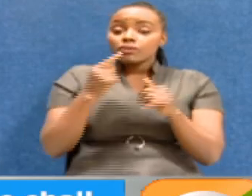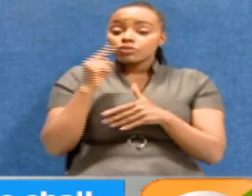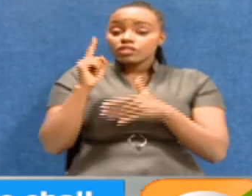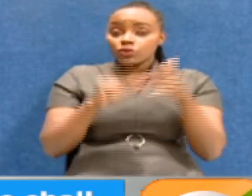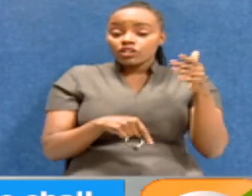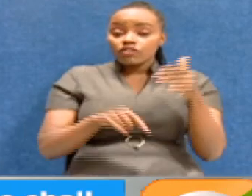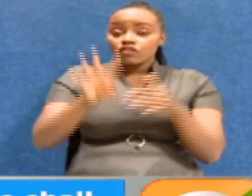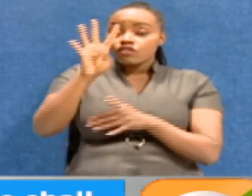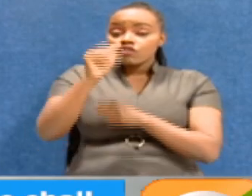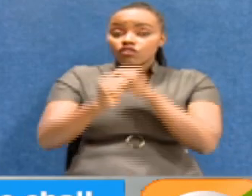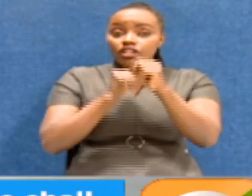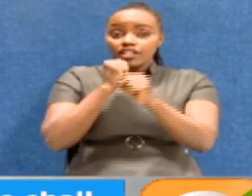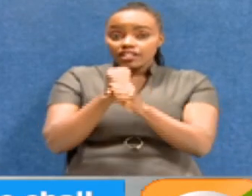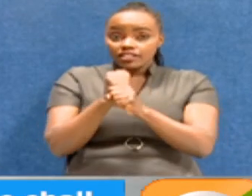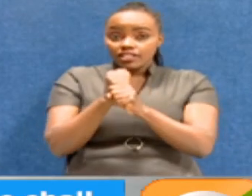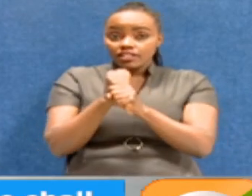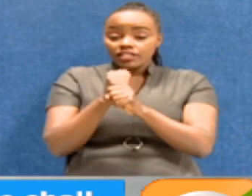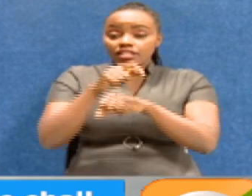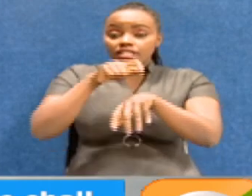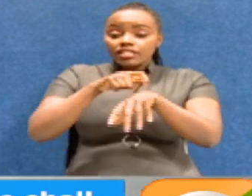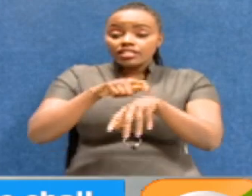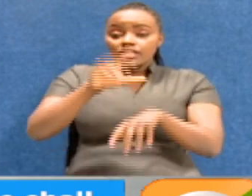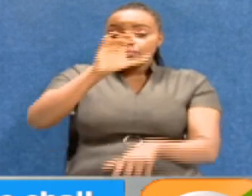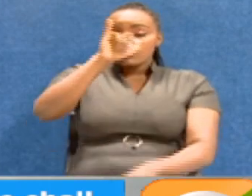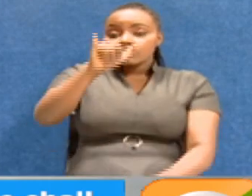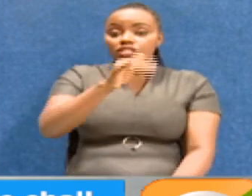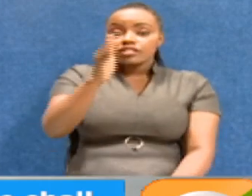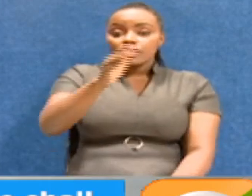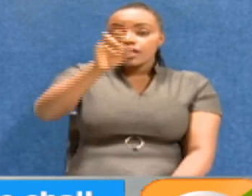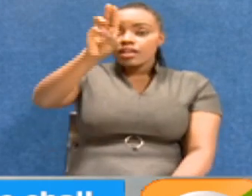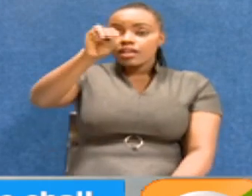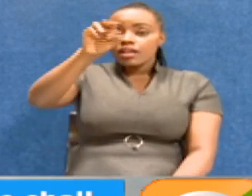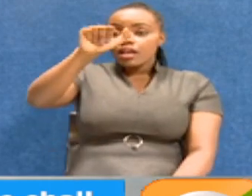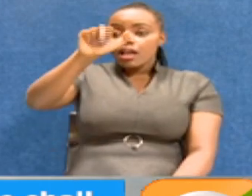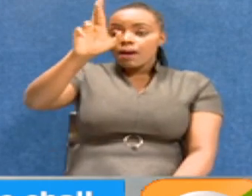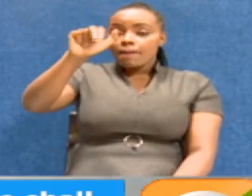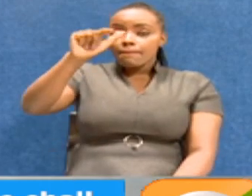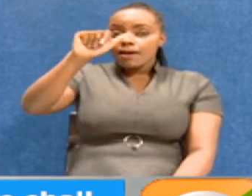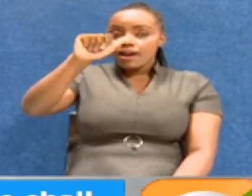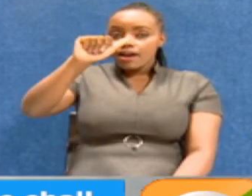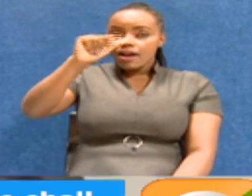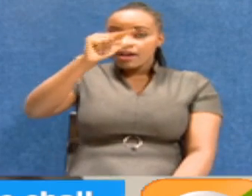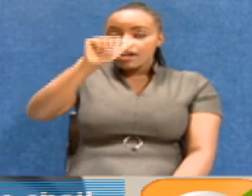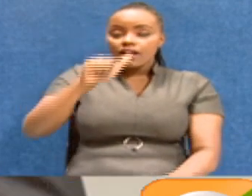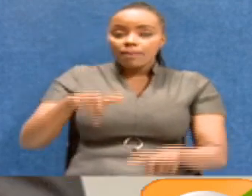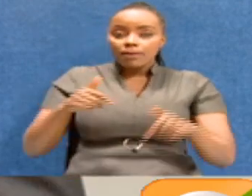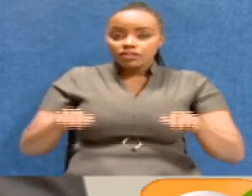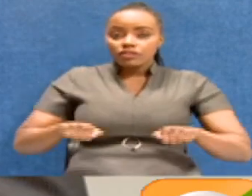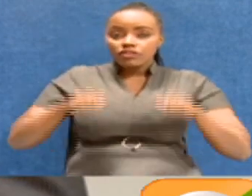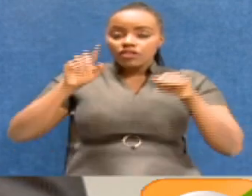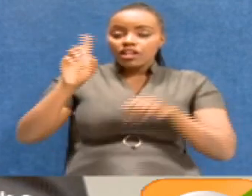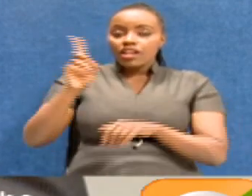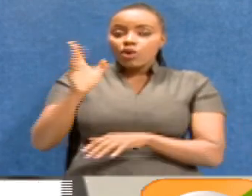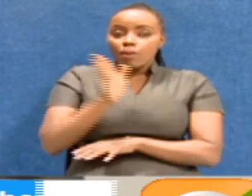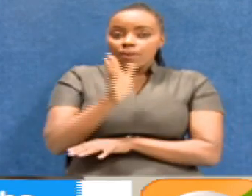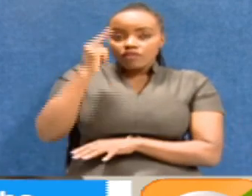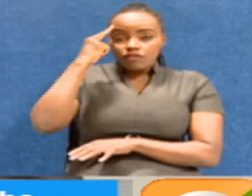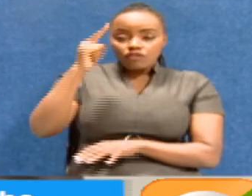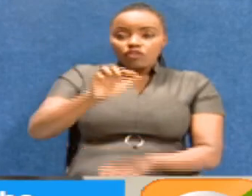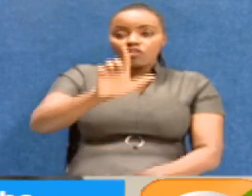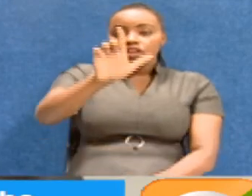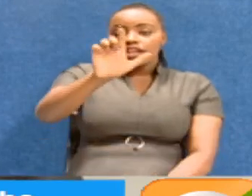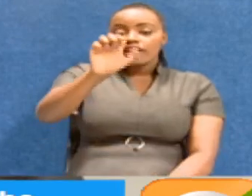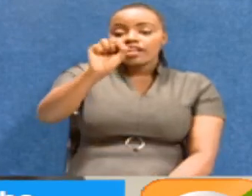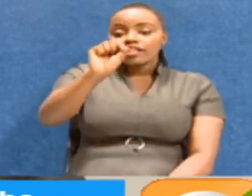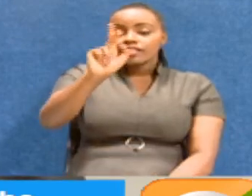that for four years during Chief Justice Maraga's tenure, I was the chair of the Nairobi branch of the Law